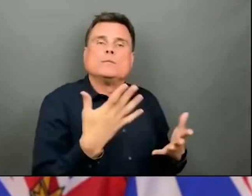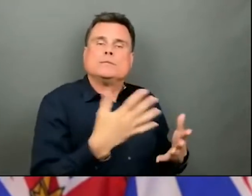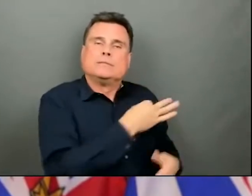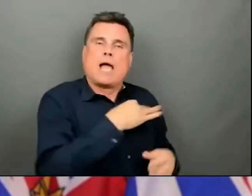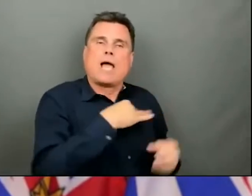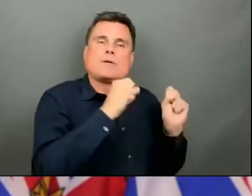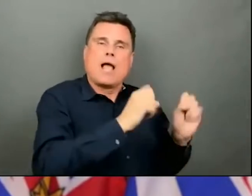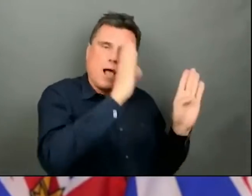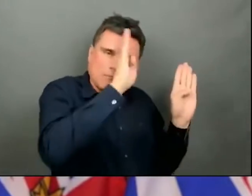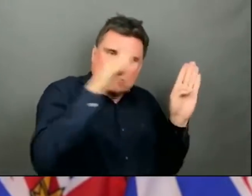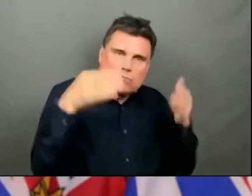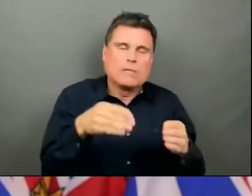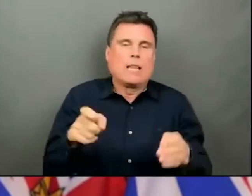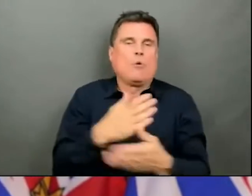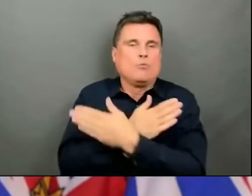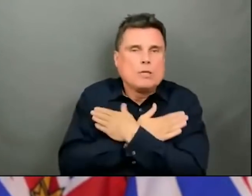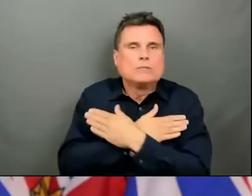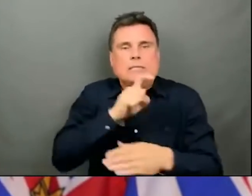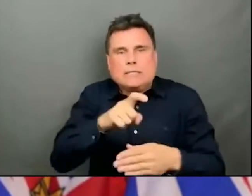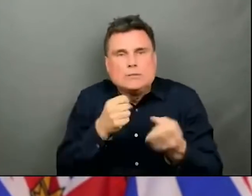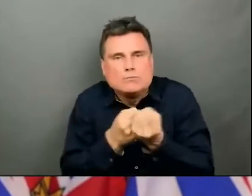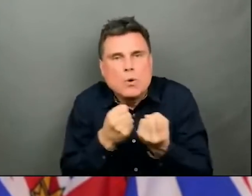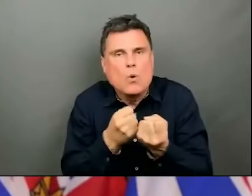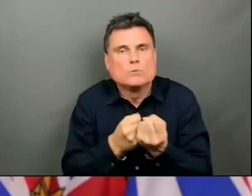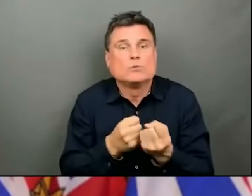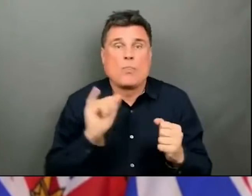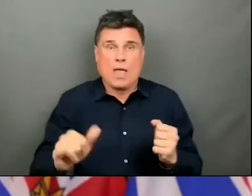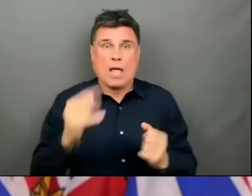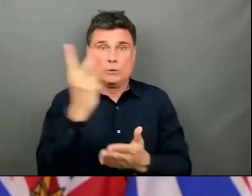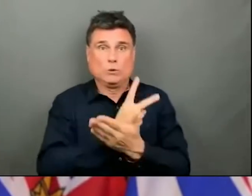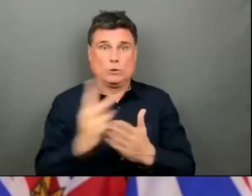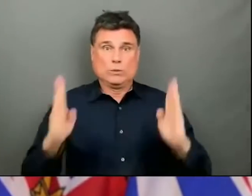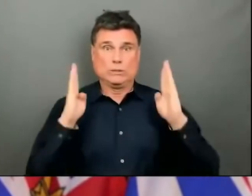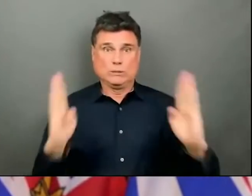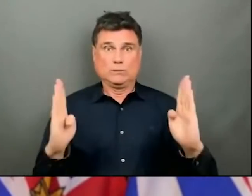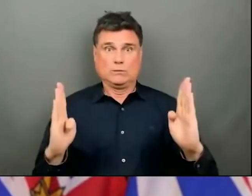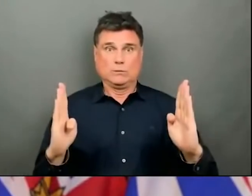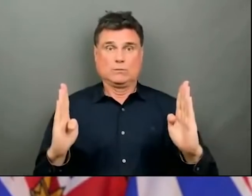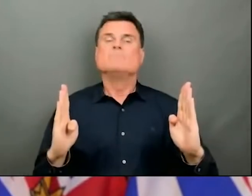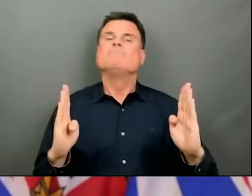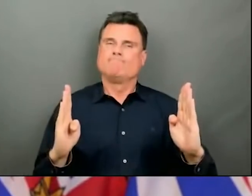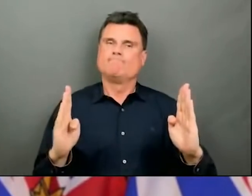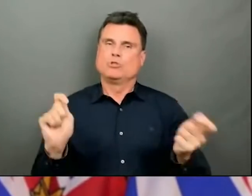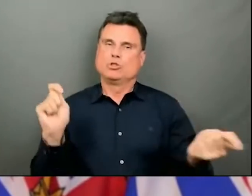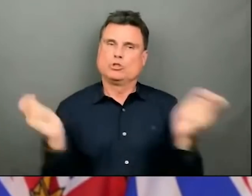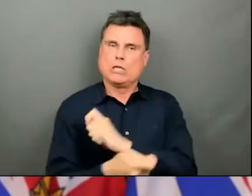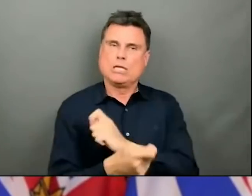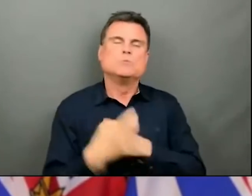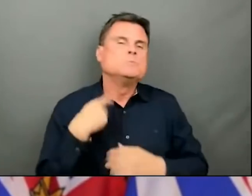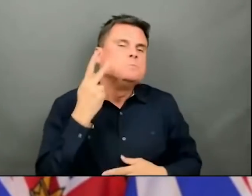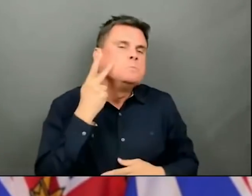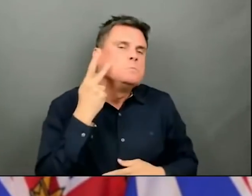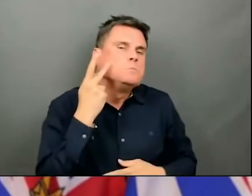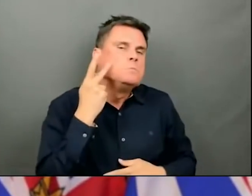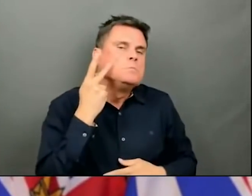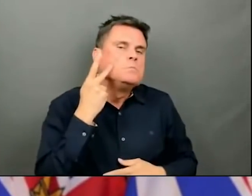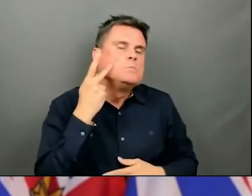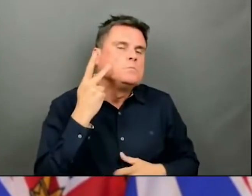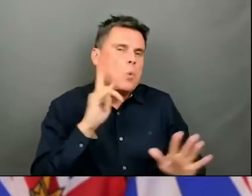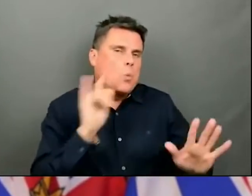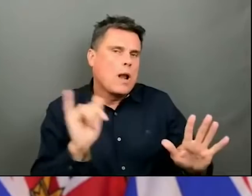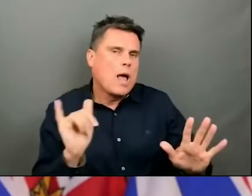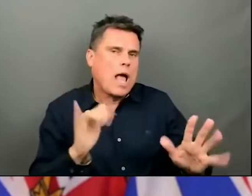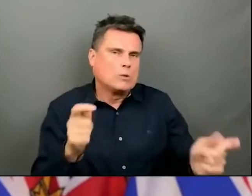evaluate it on a week-by-week basis. In Fraser Health, this affects non-urgent scheduled surgeries at four hospitals.